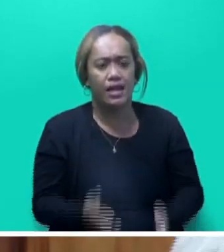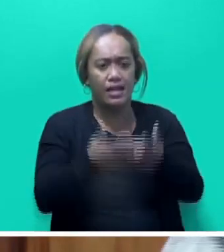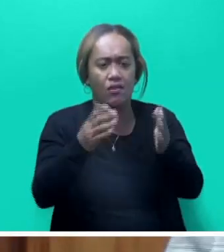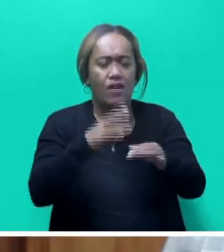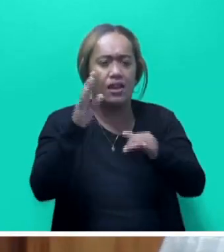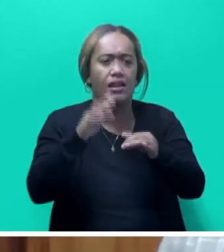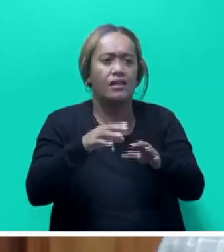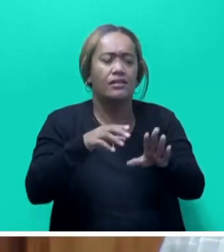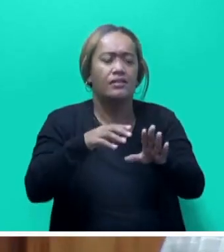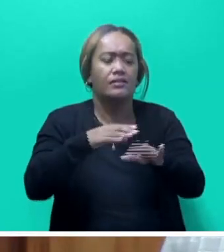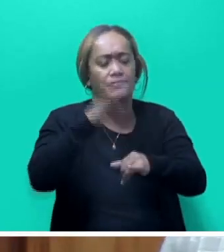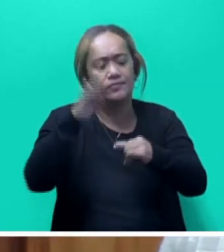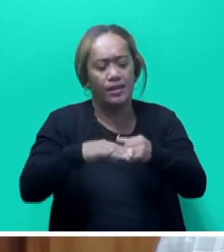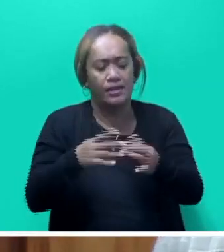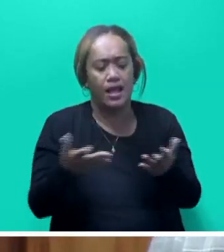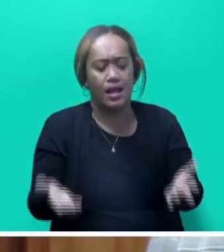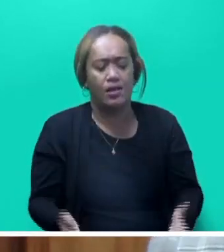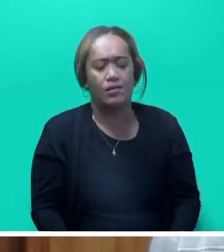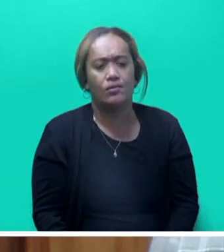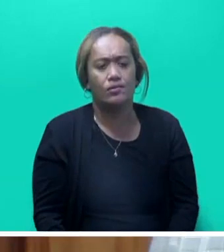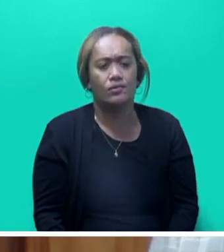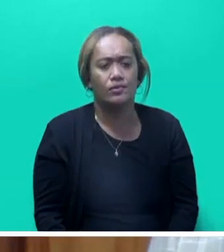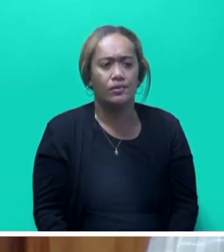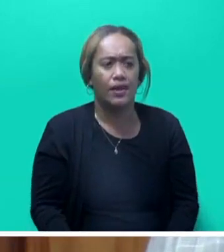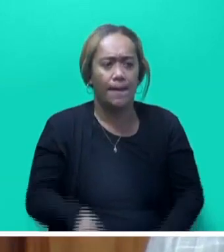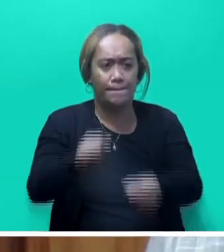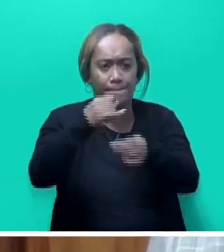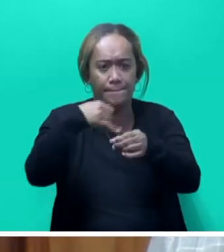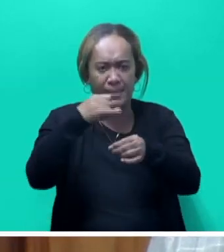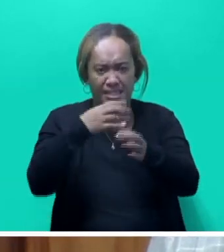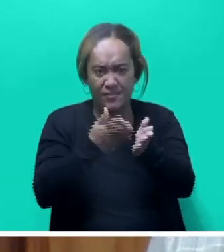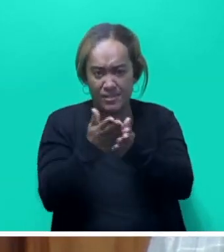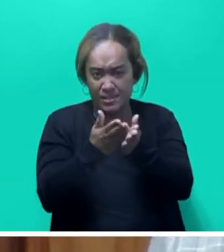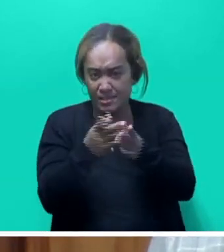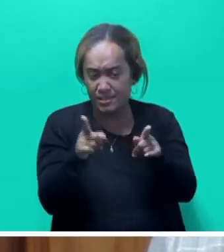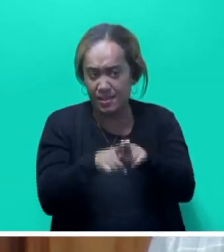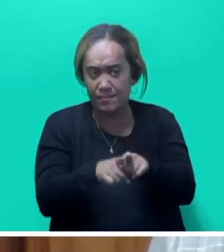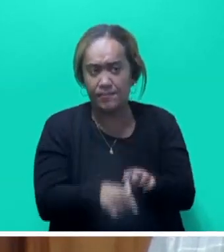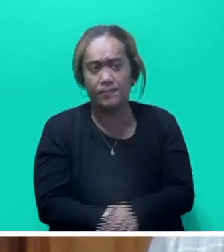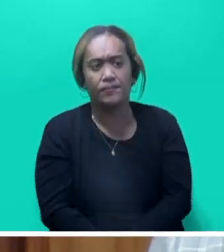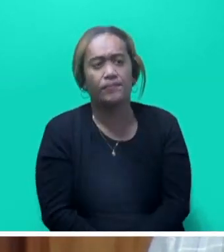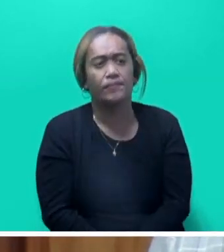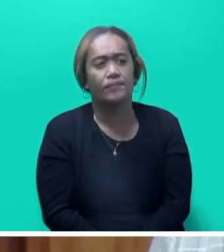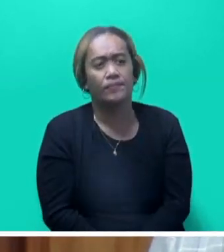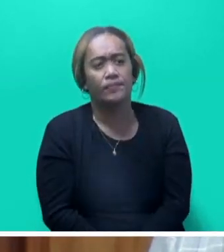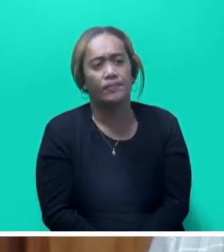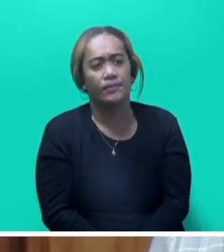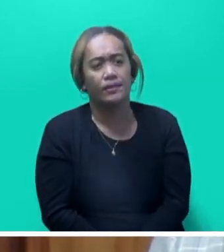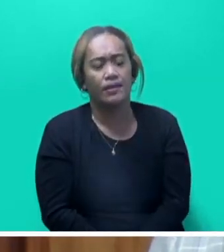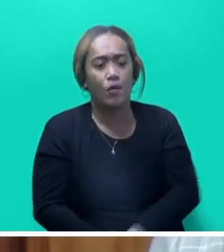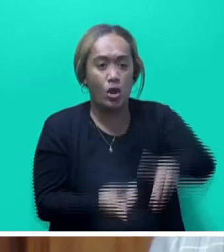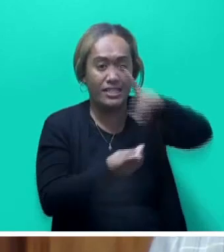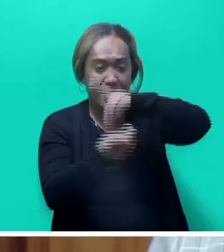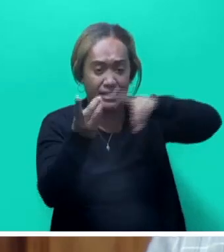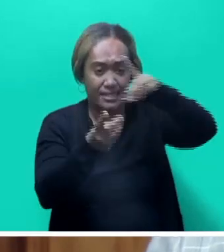I've included the Fiji MET services, given its importance in terms of natural disasters.